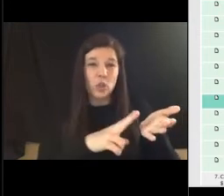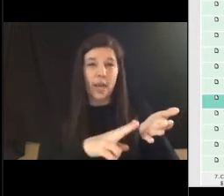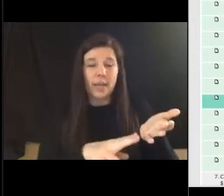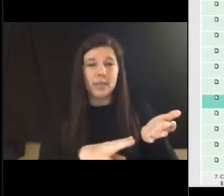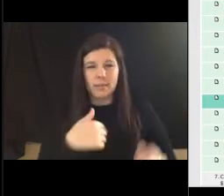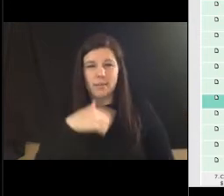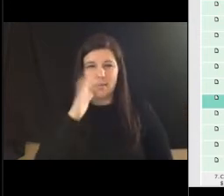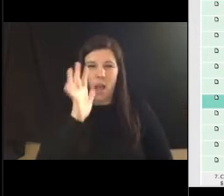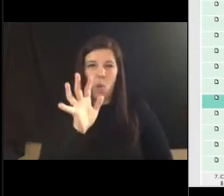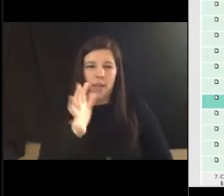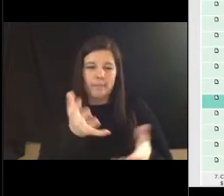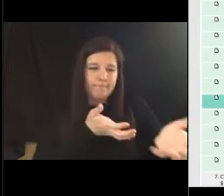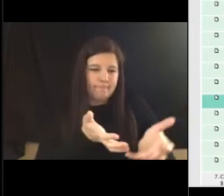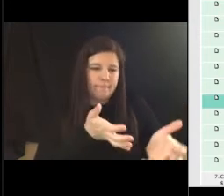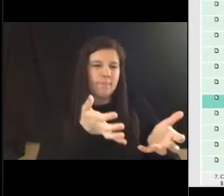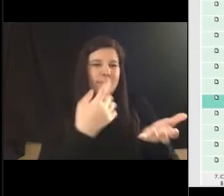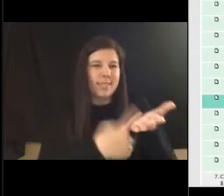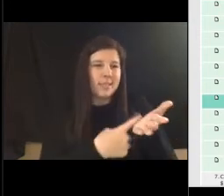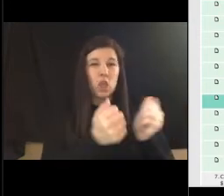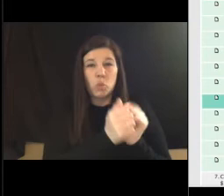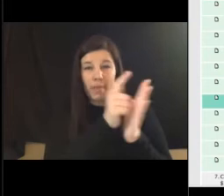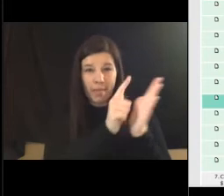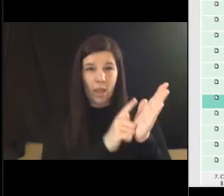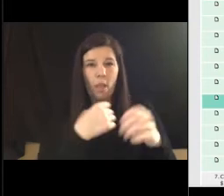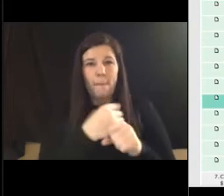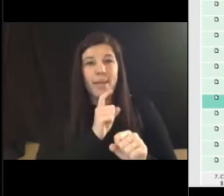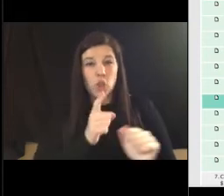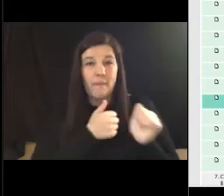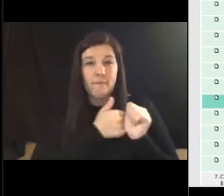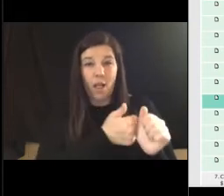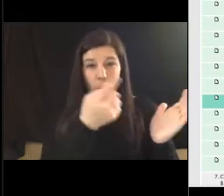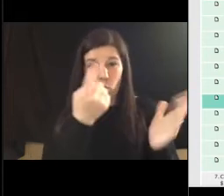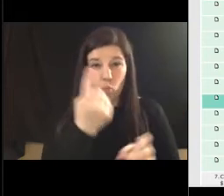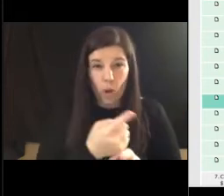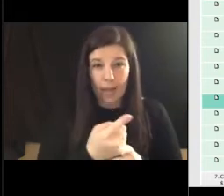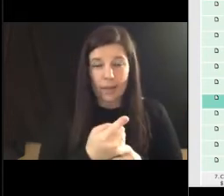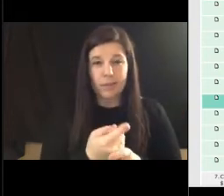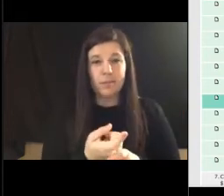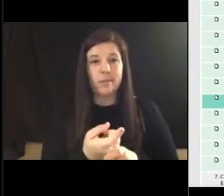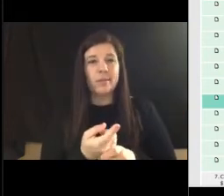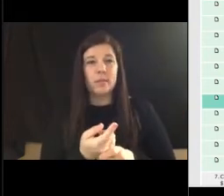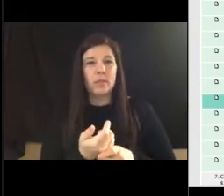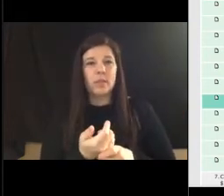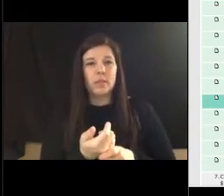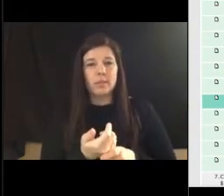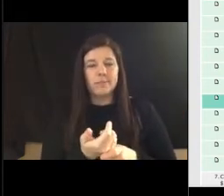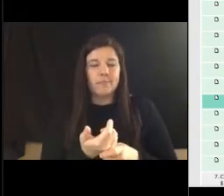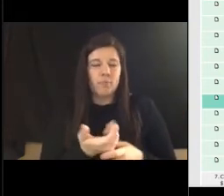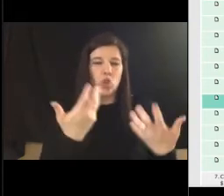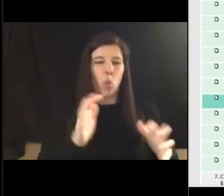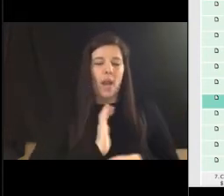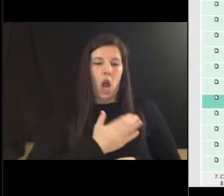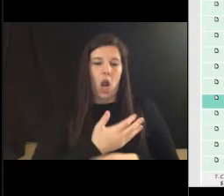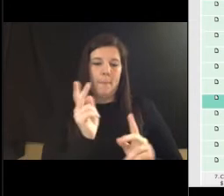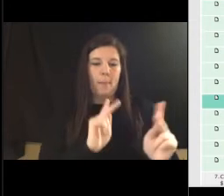i'll work with legal to make sure that we don't go down a bad path or we don't abuse our folks in a a wrong way right and and